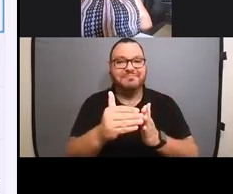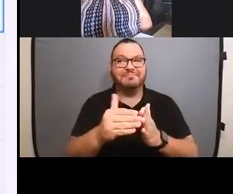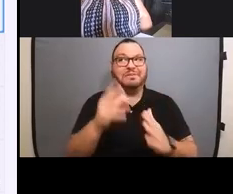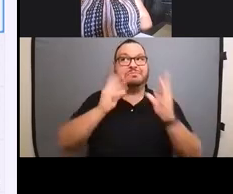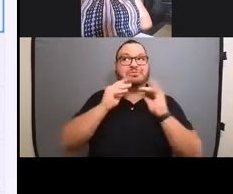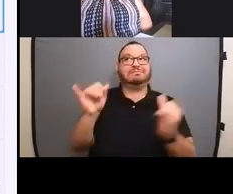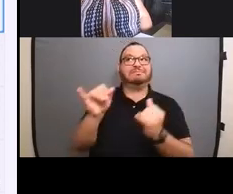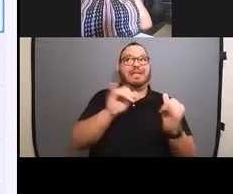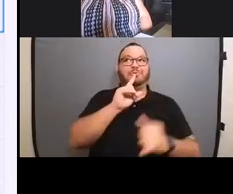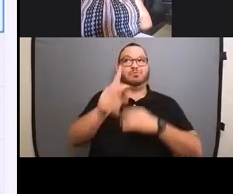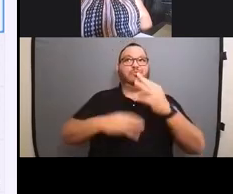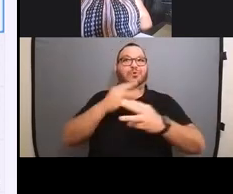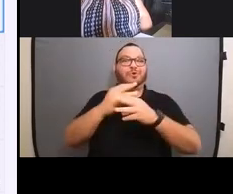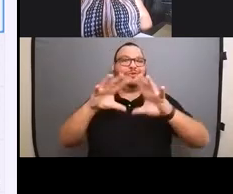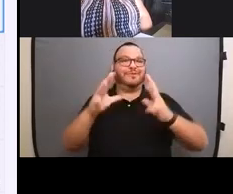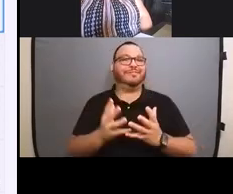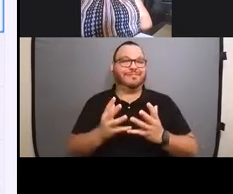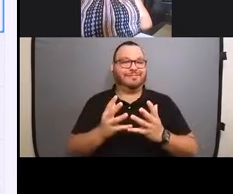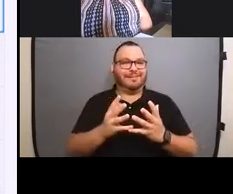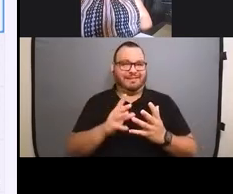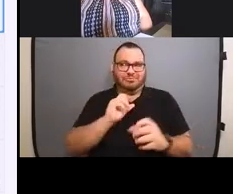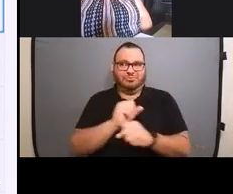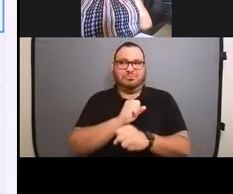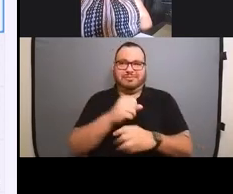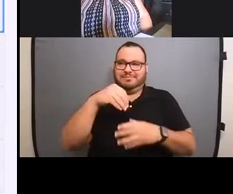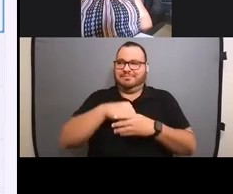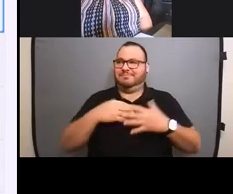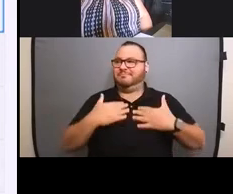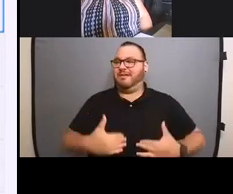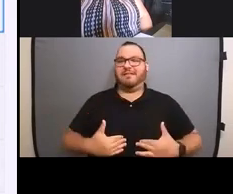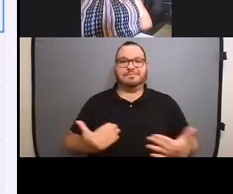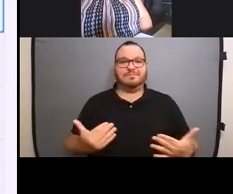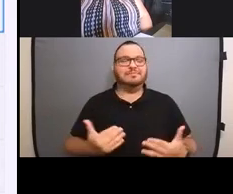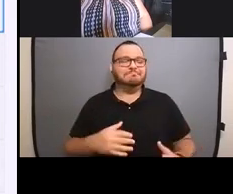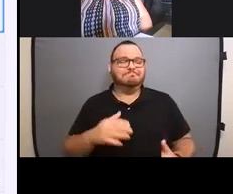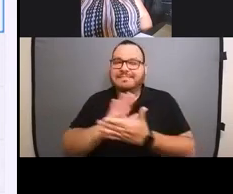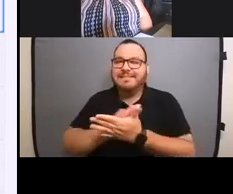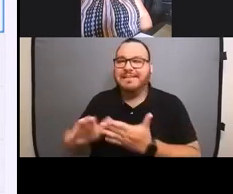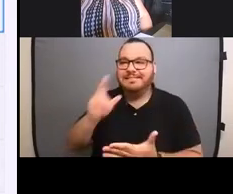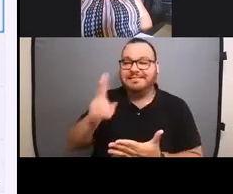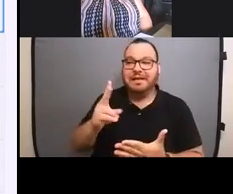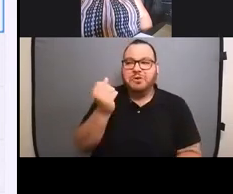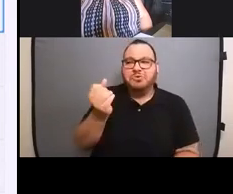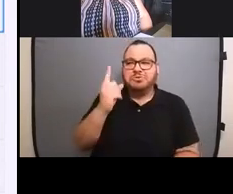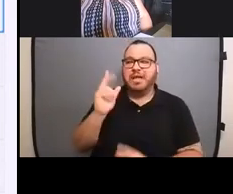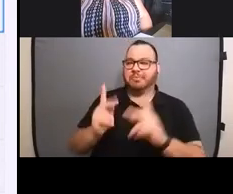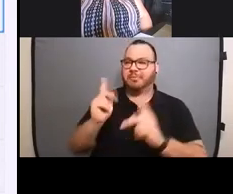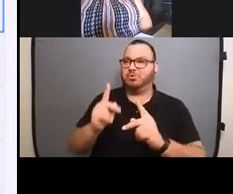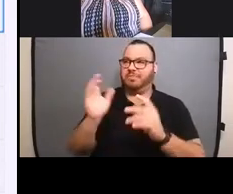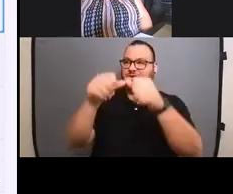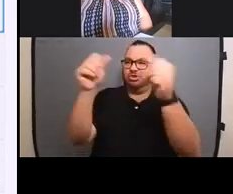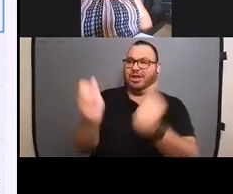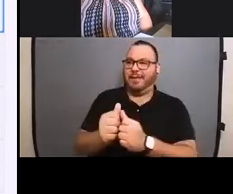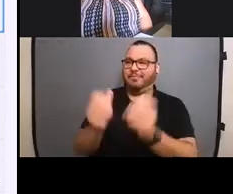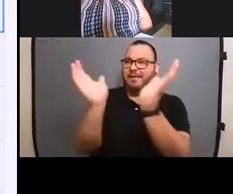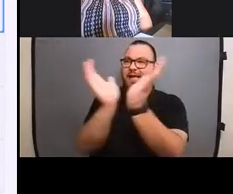world and in our own bodies. Yeah, it is nice to see. And I get why people do the hourglass figure. I do it too. It's